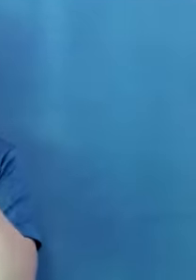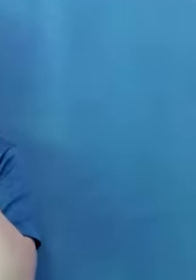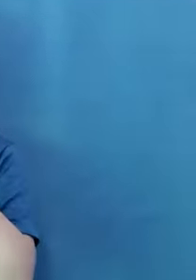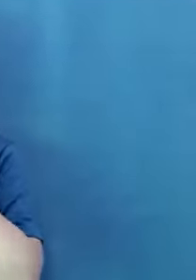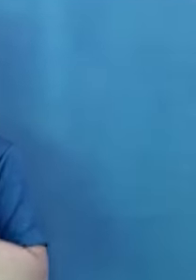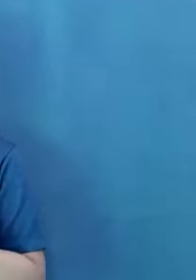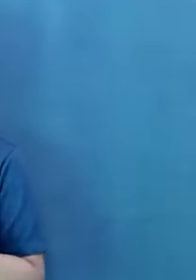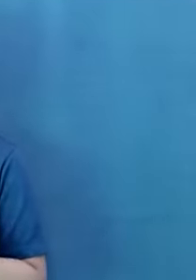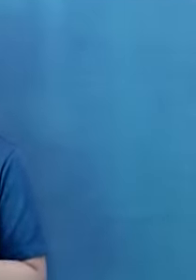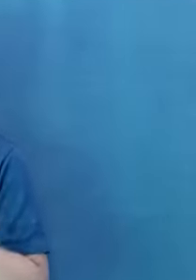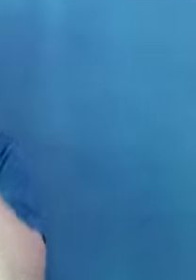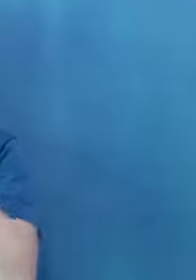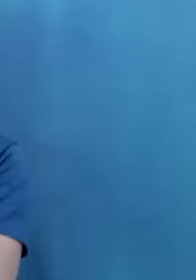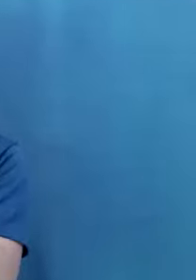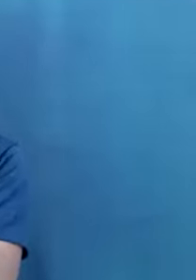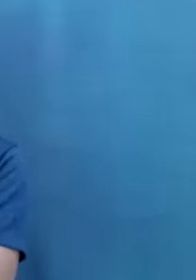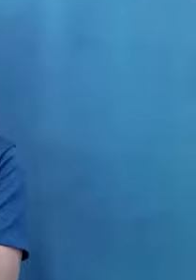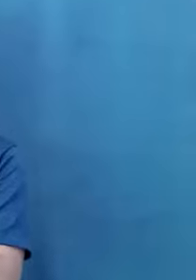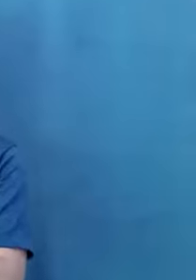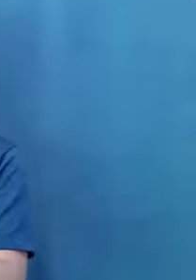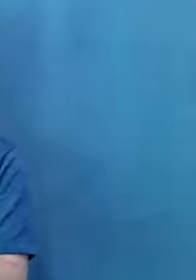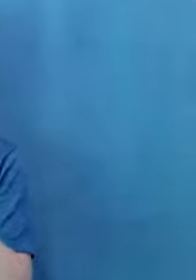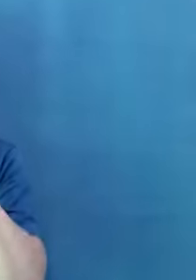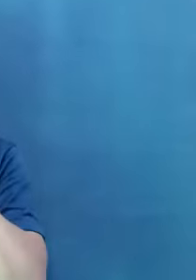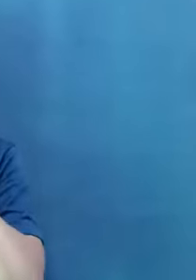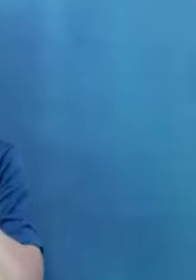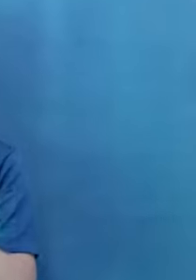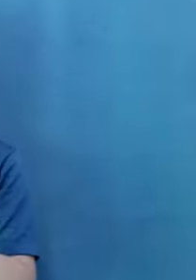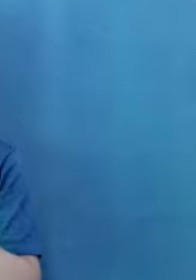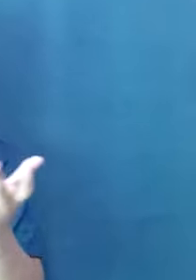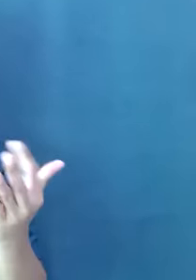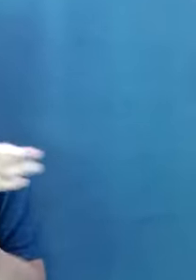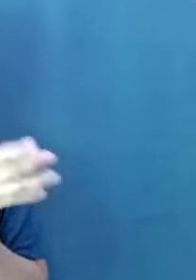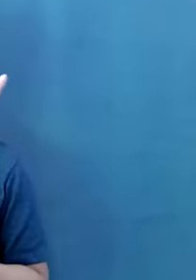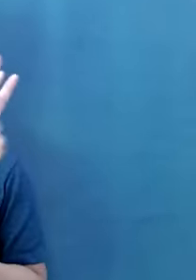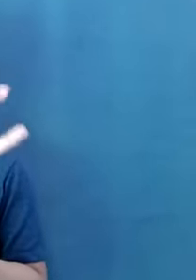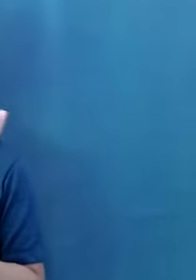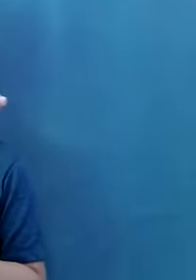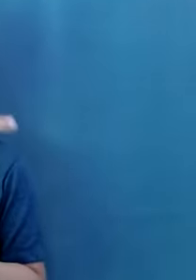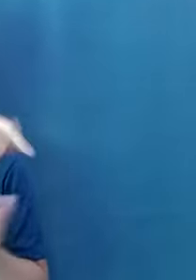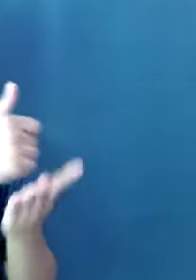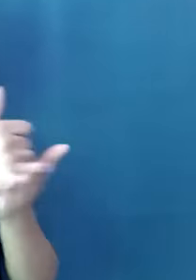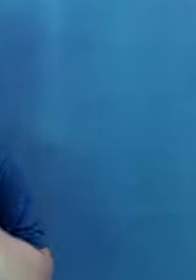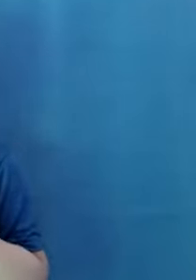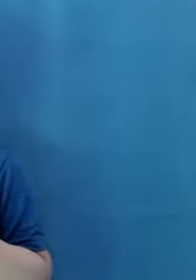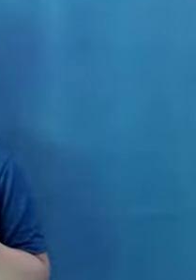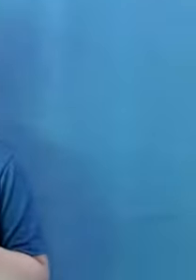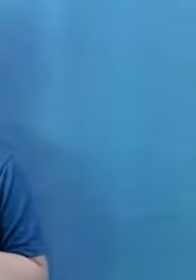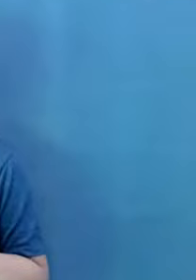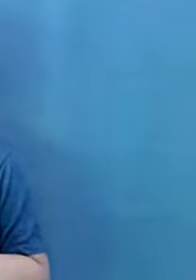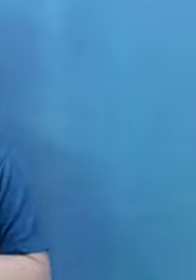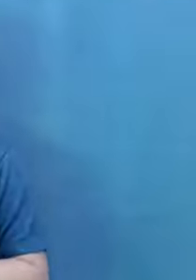We will be seeing on the WCAG outline that I'll be sharing,